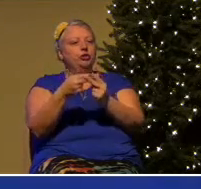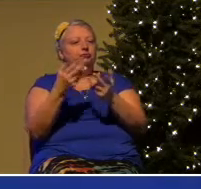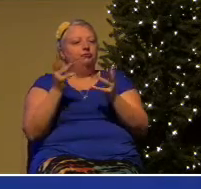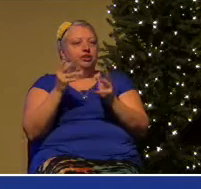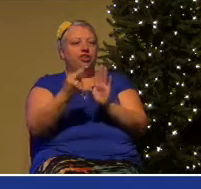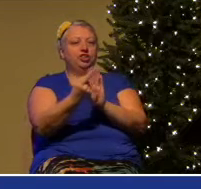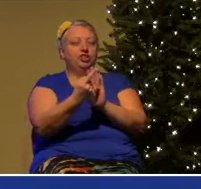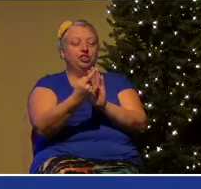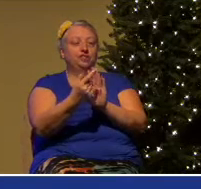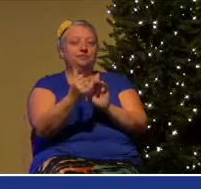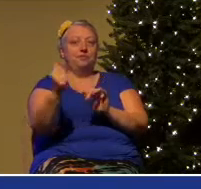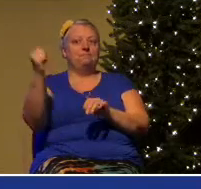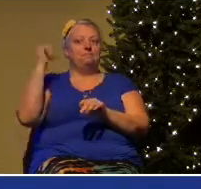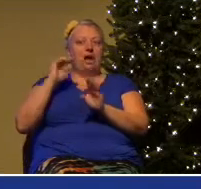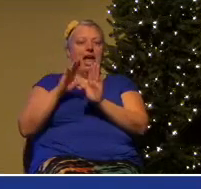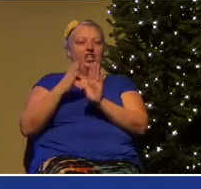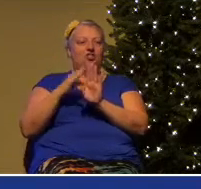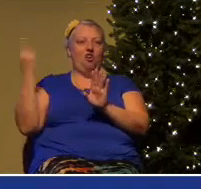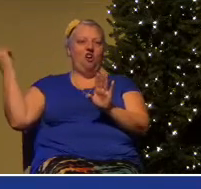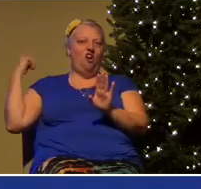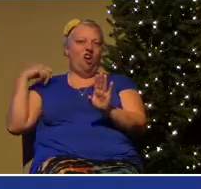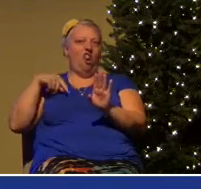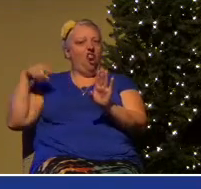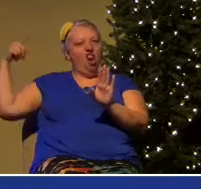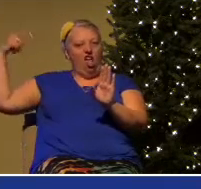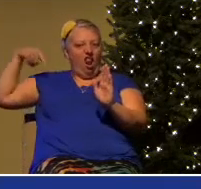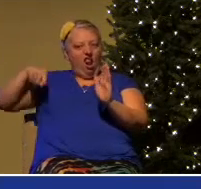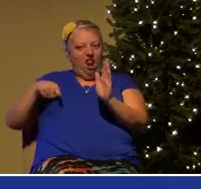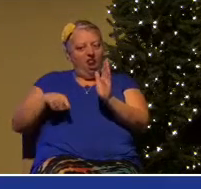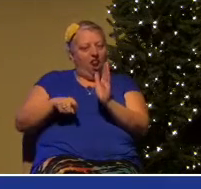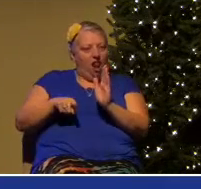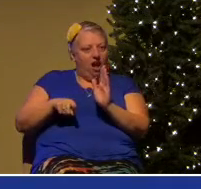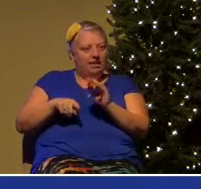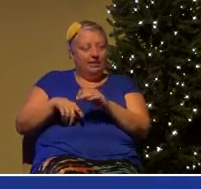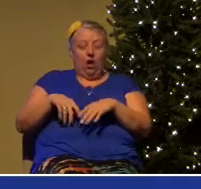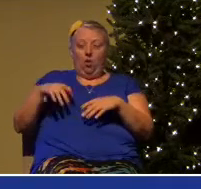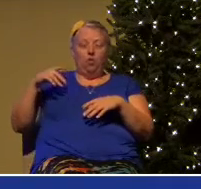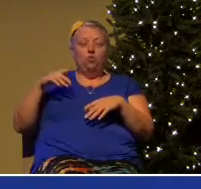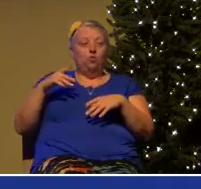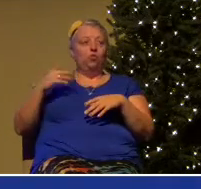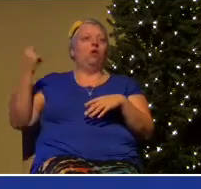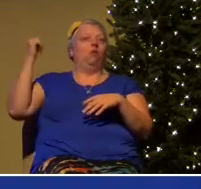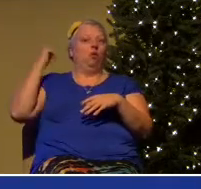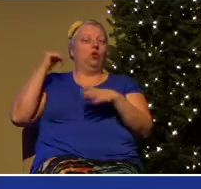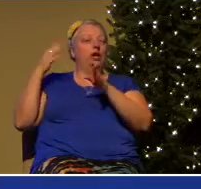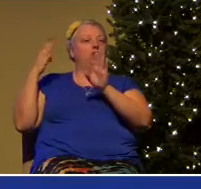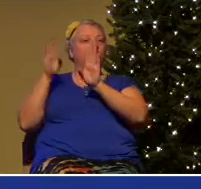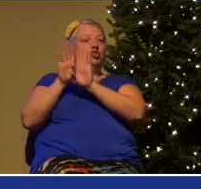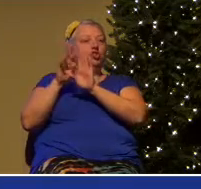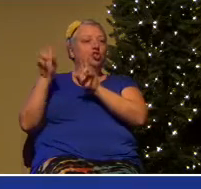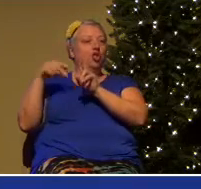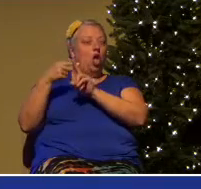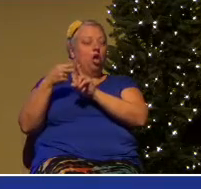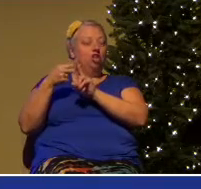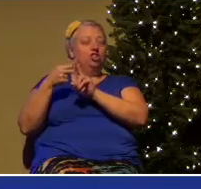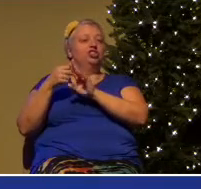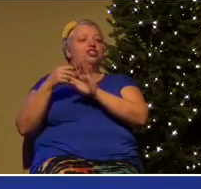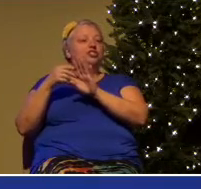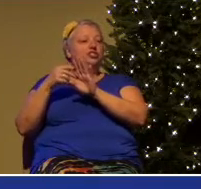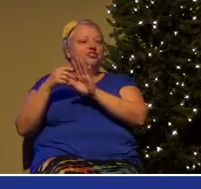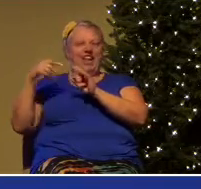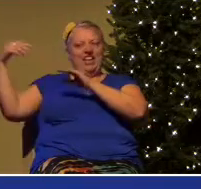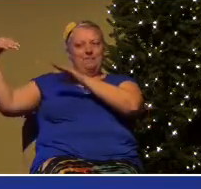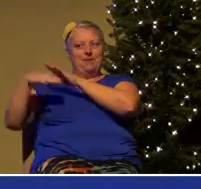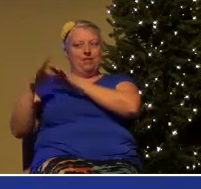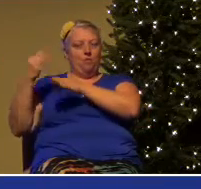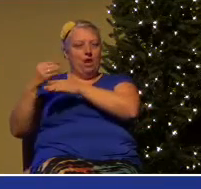close off the back door, he's sneaking in through the window. One moment he is attacking you through your friends, the next moment he's attacking you through your spouse,